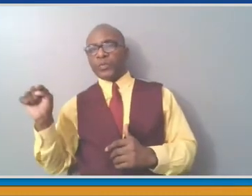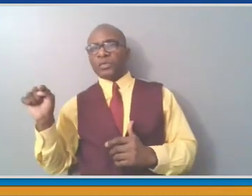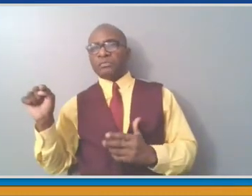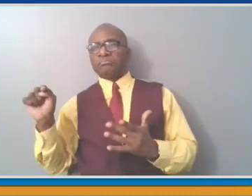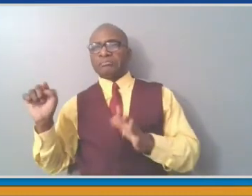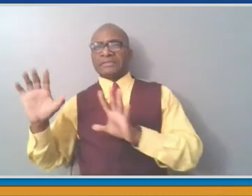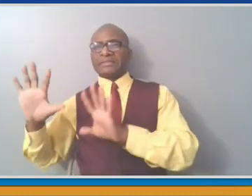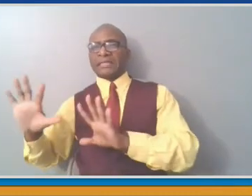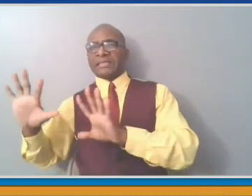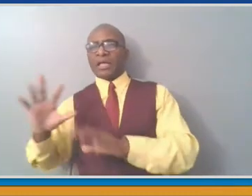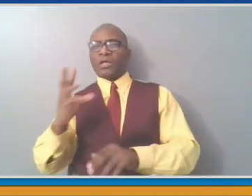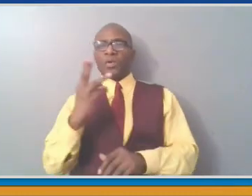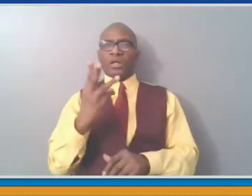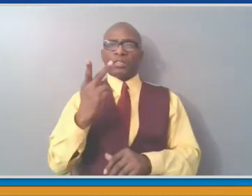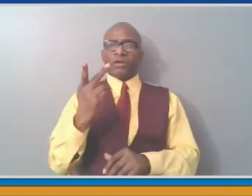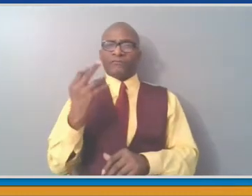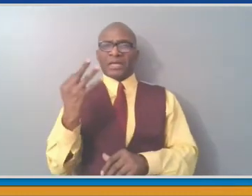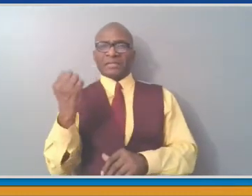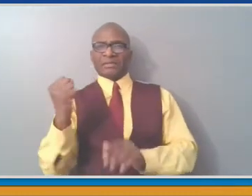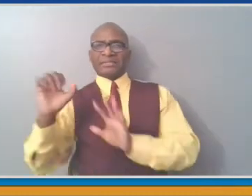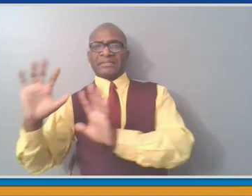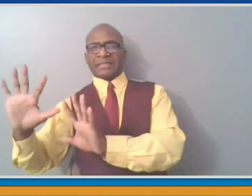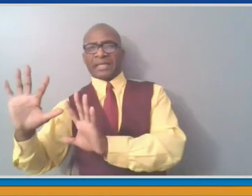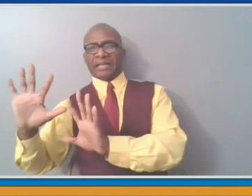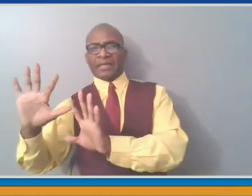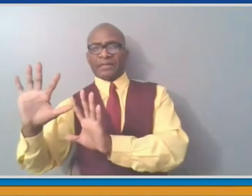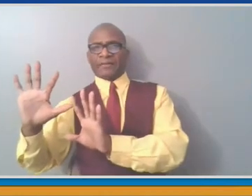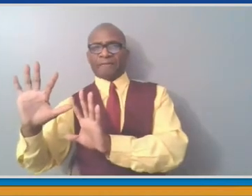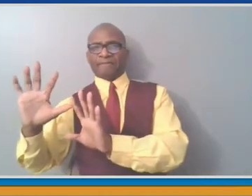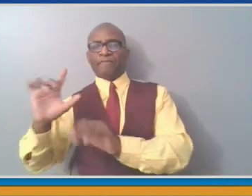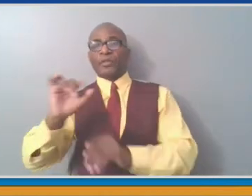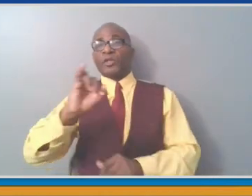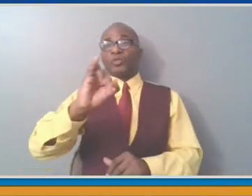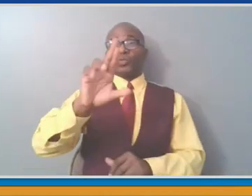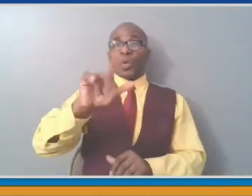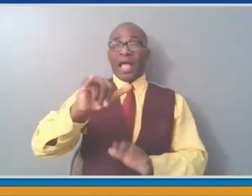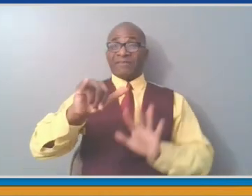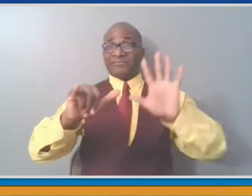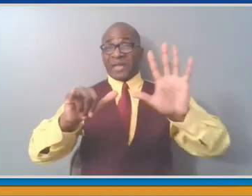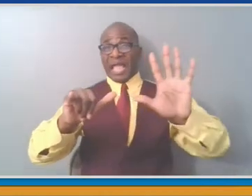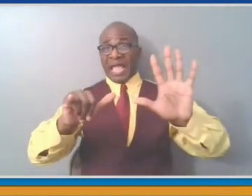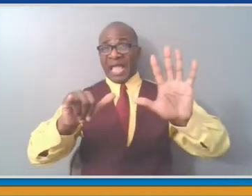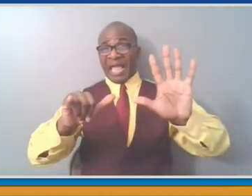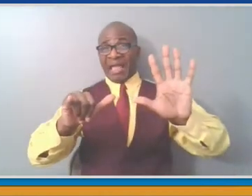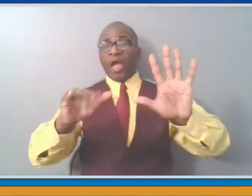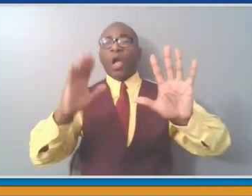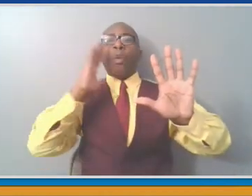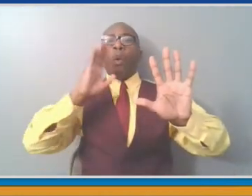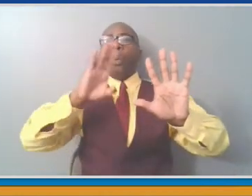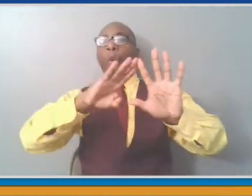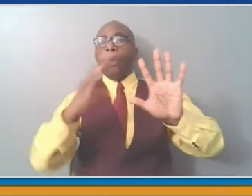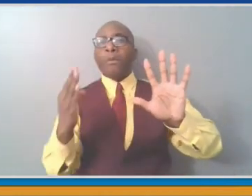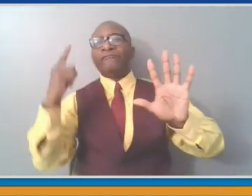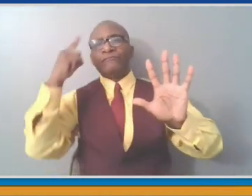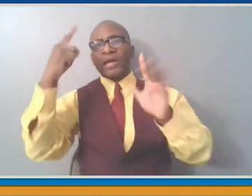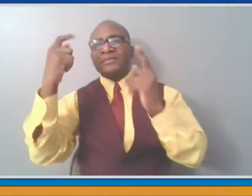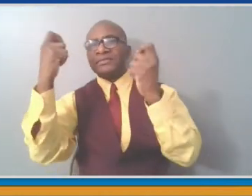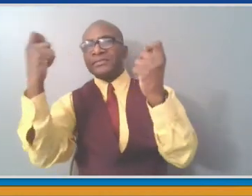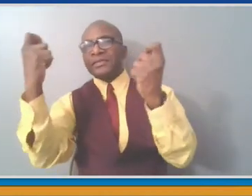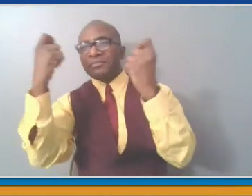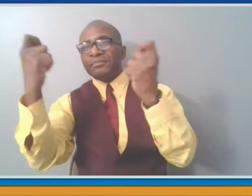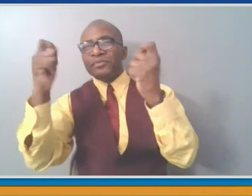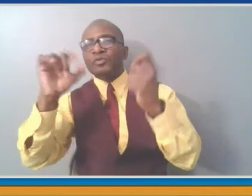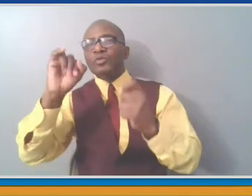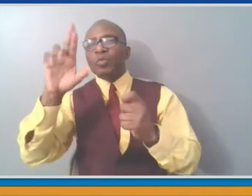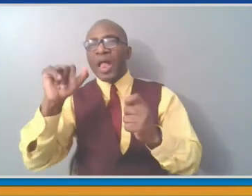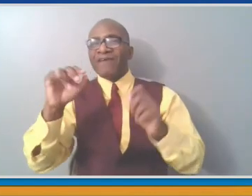5th, a Monday, because that is the celebrated holiday for the Independence Day weekend, and also on September 6th, which is the Labor Day